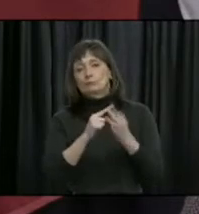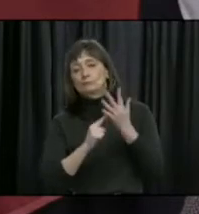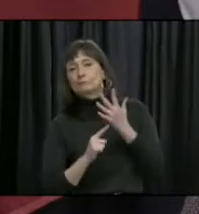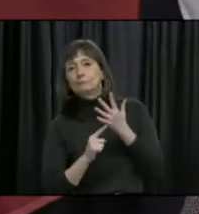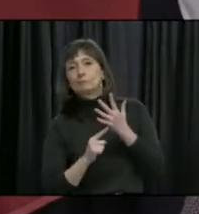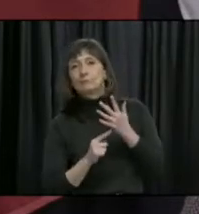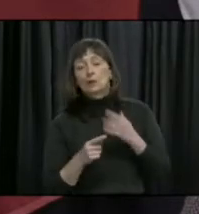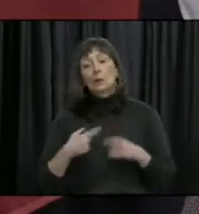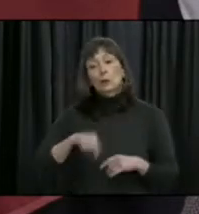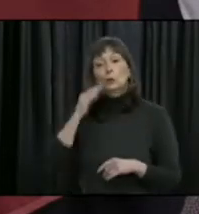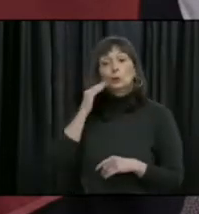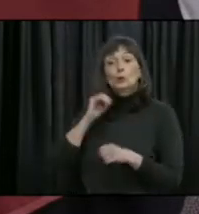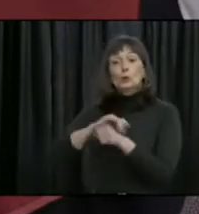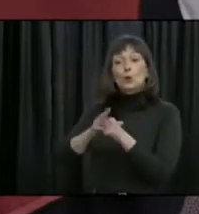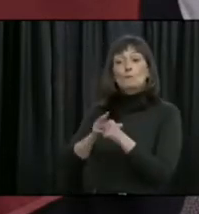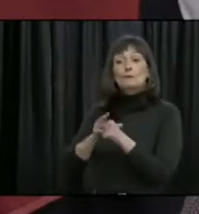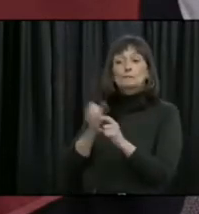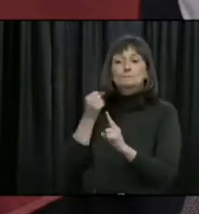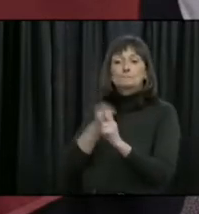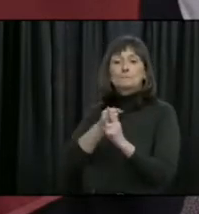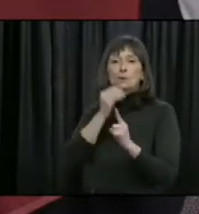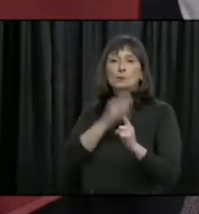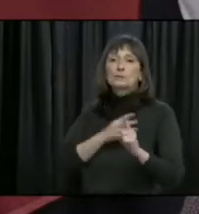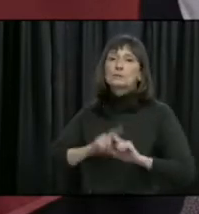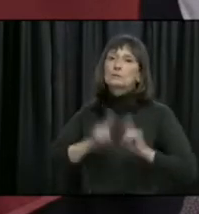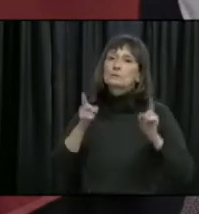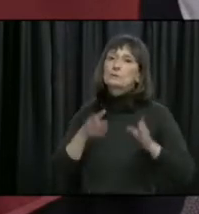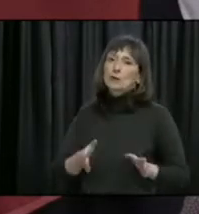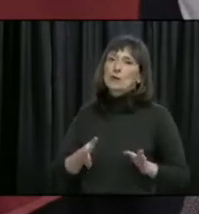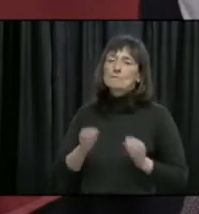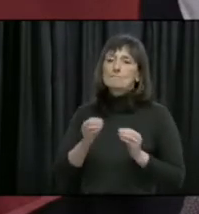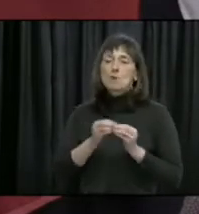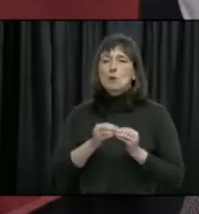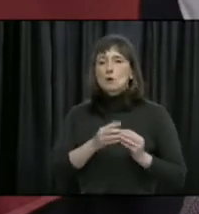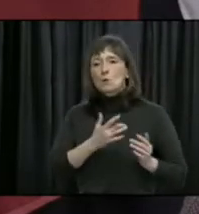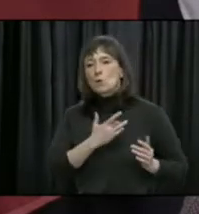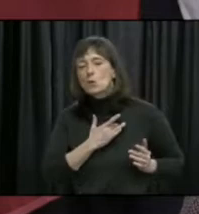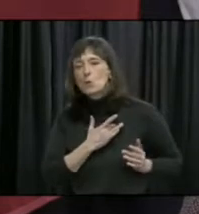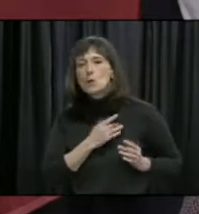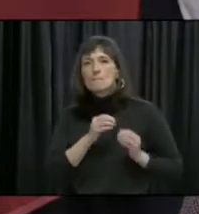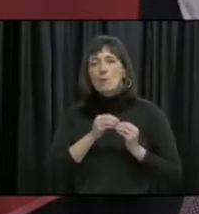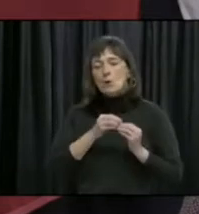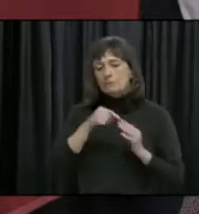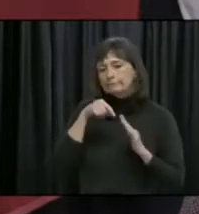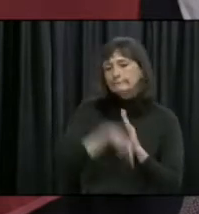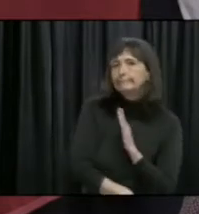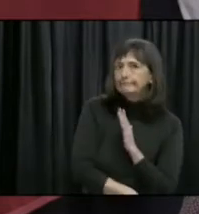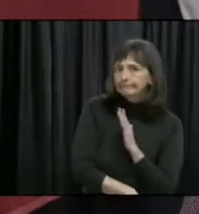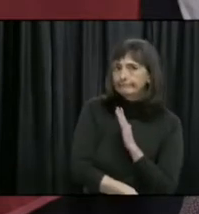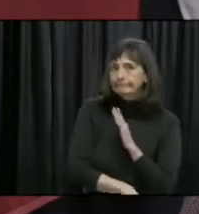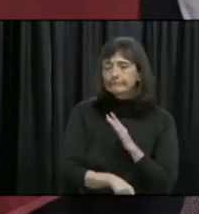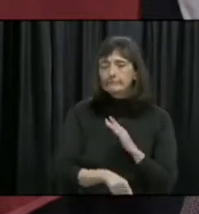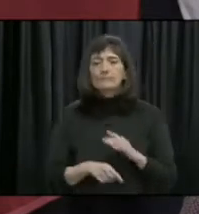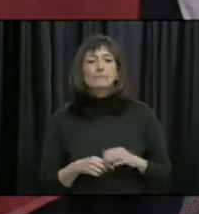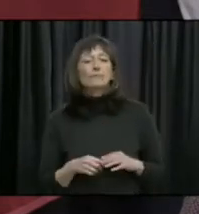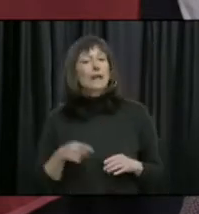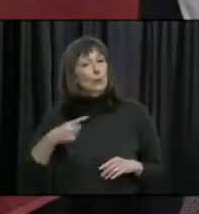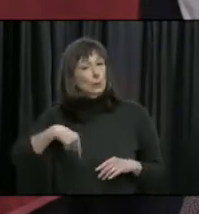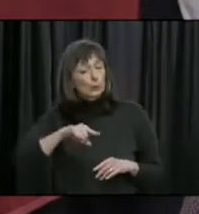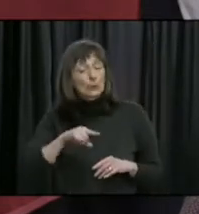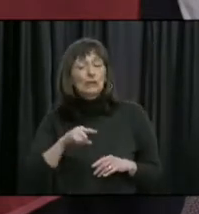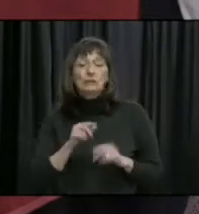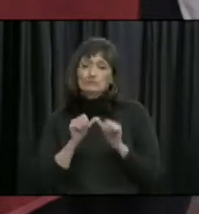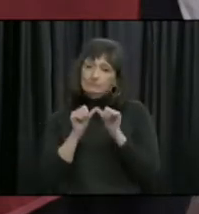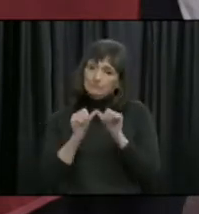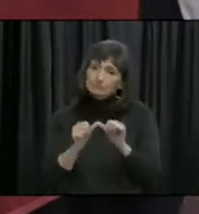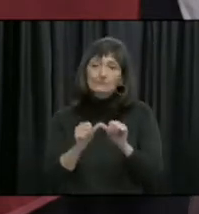impacts women differently. It impacts them more deeply and more broadly. We remain committed to improving the safety and